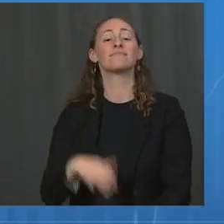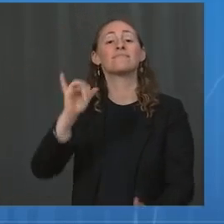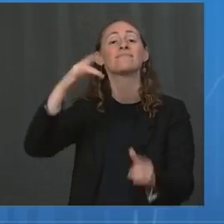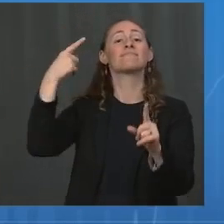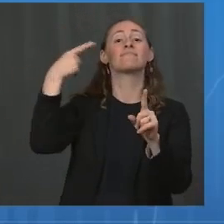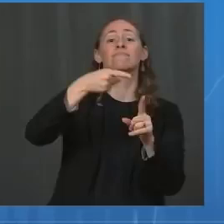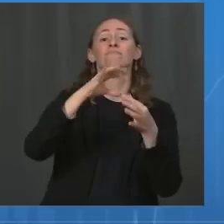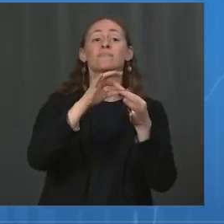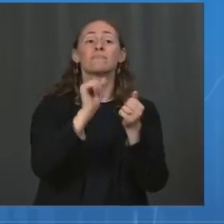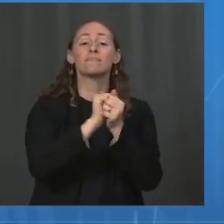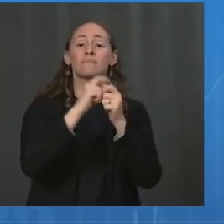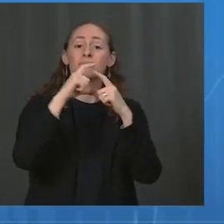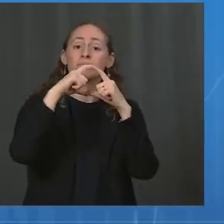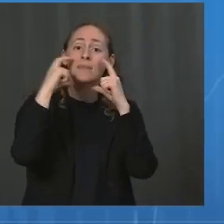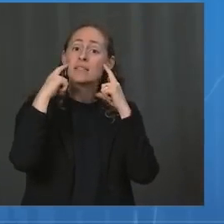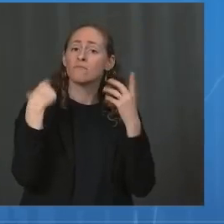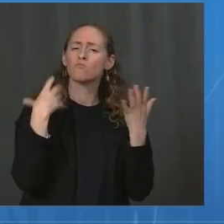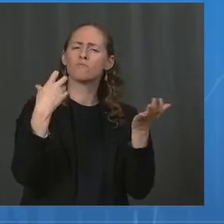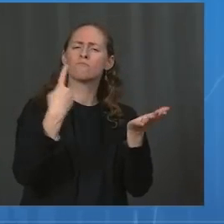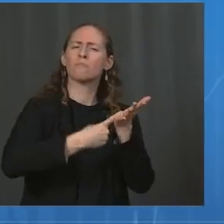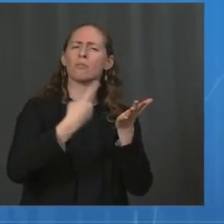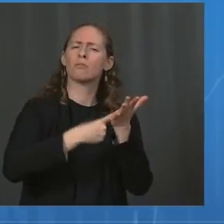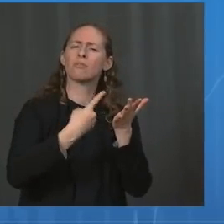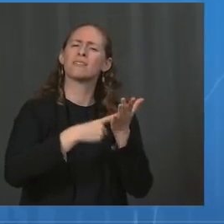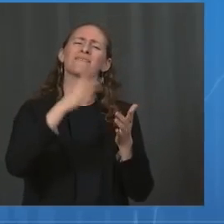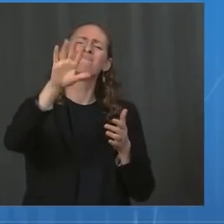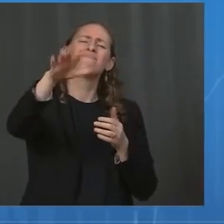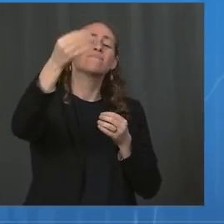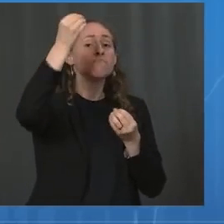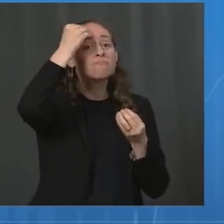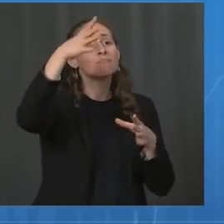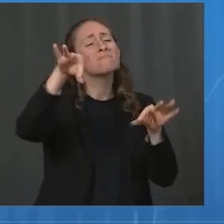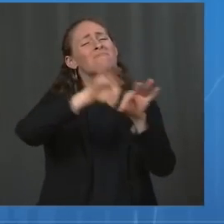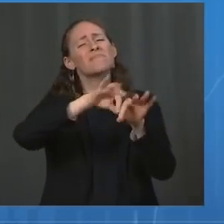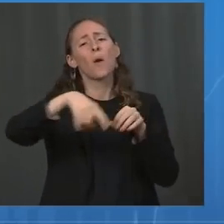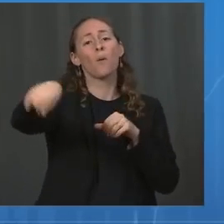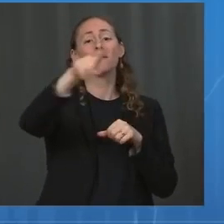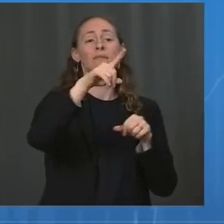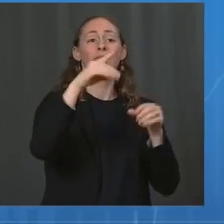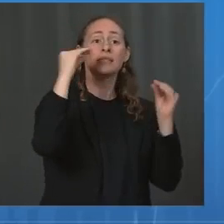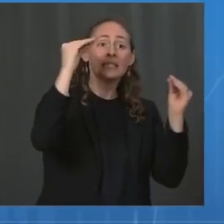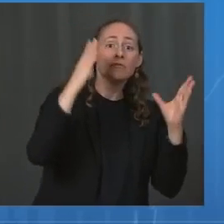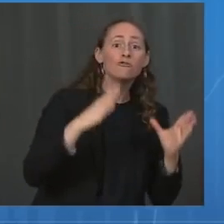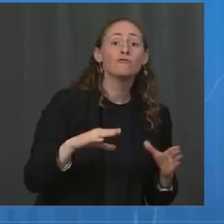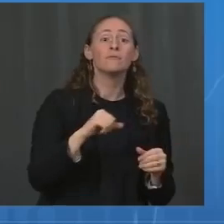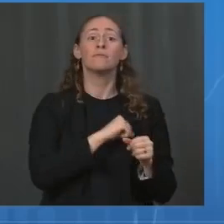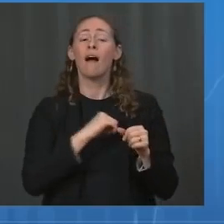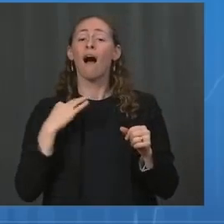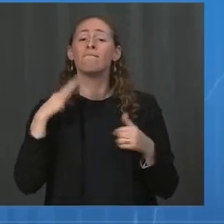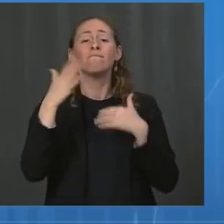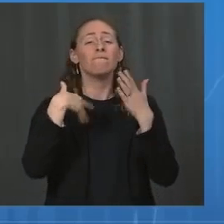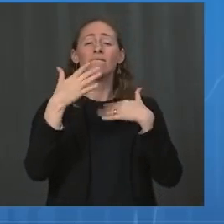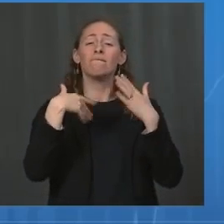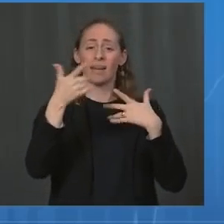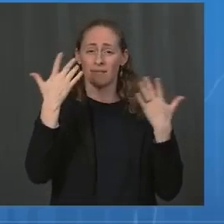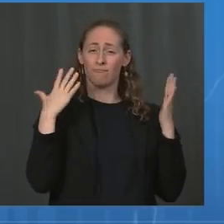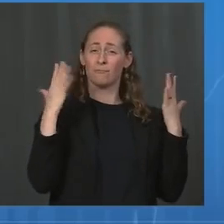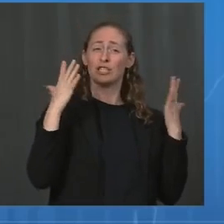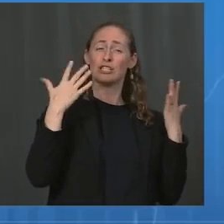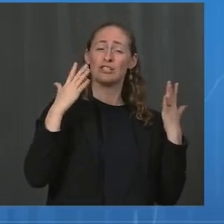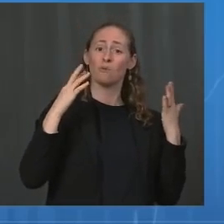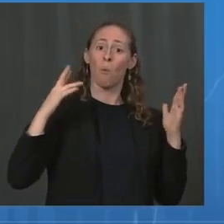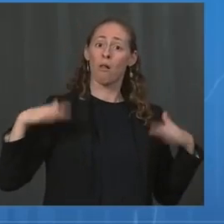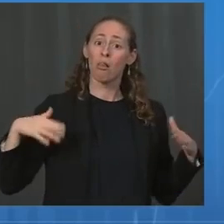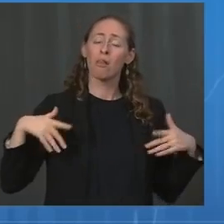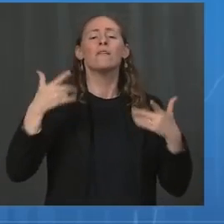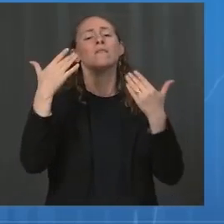schools for students, teachers, staff, and visitors, regardless of vaccination status. CDC also recommends school